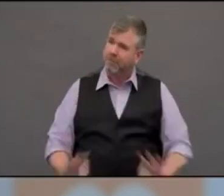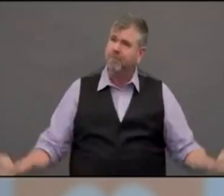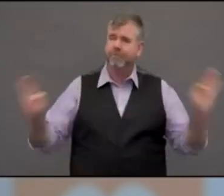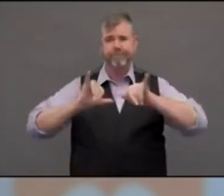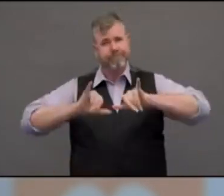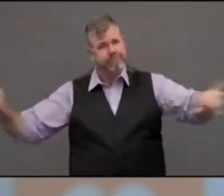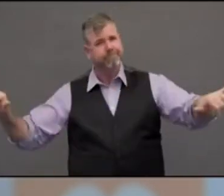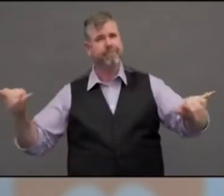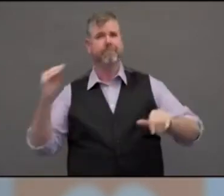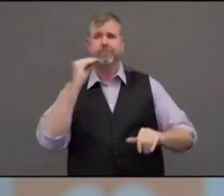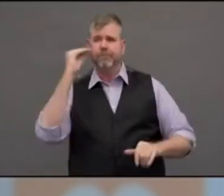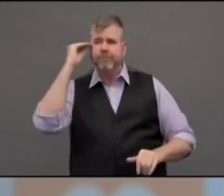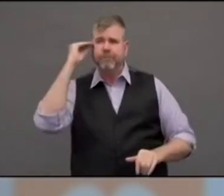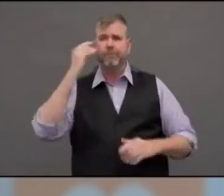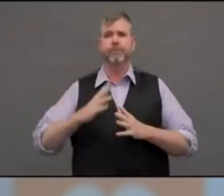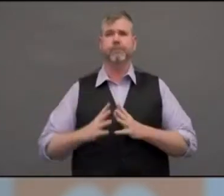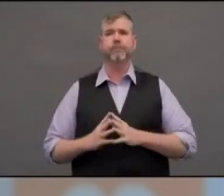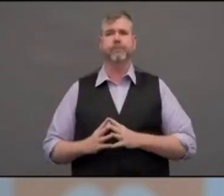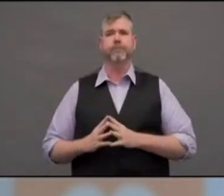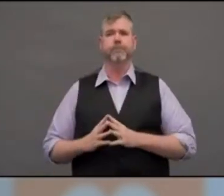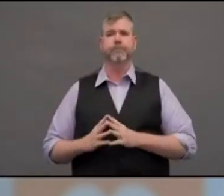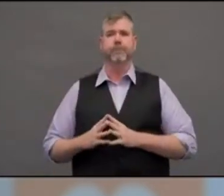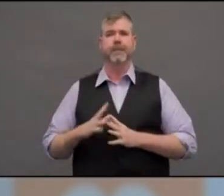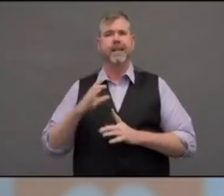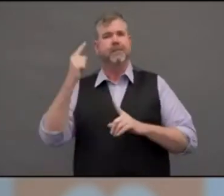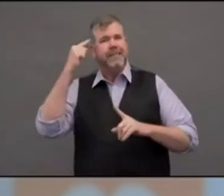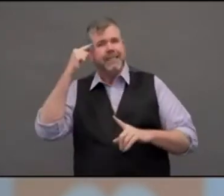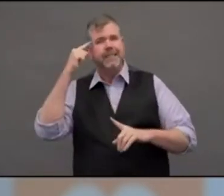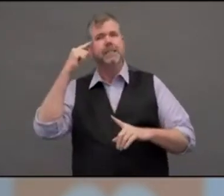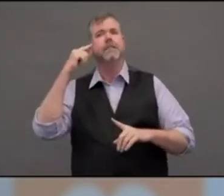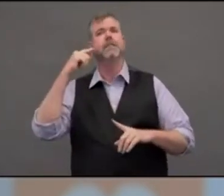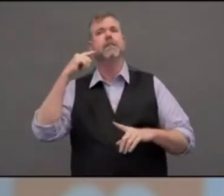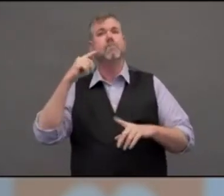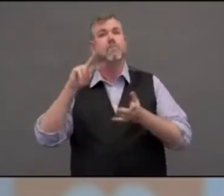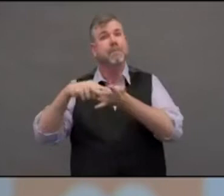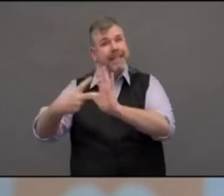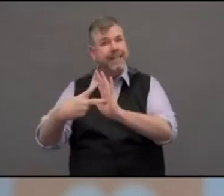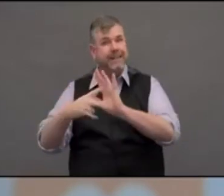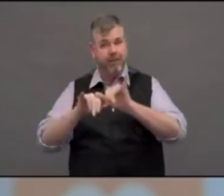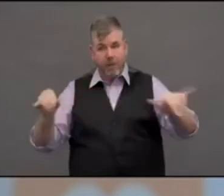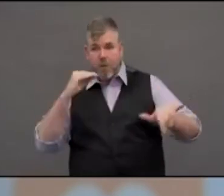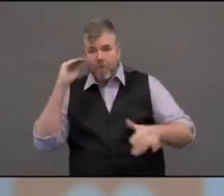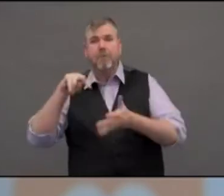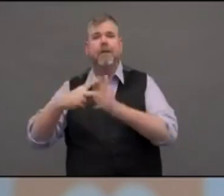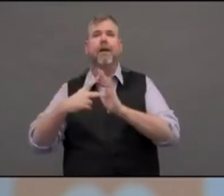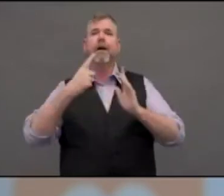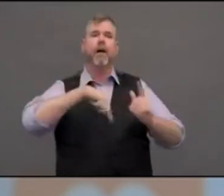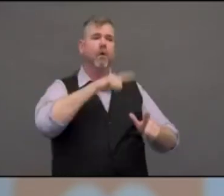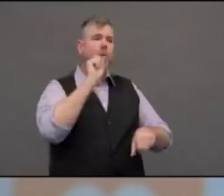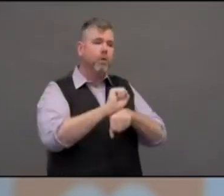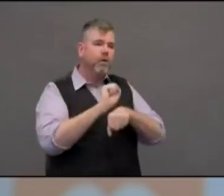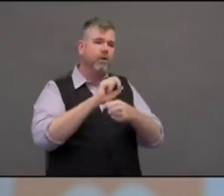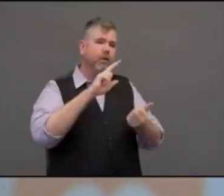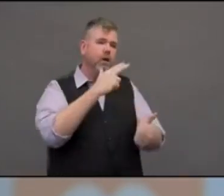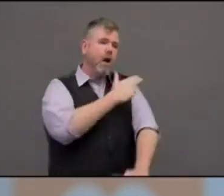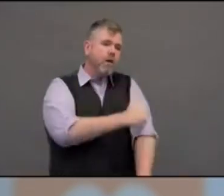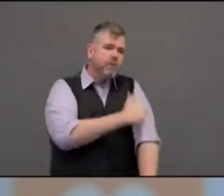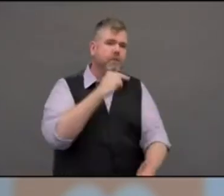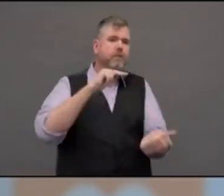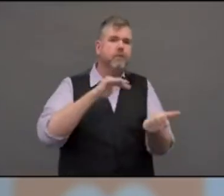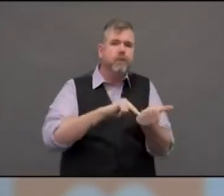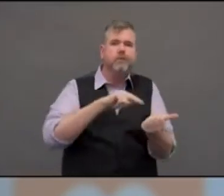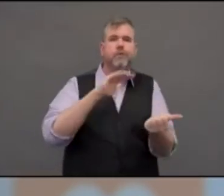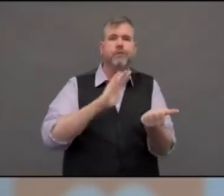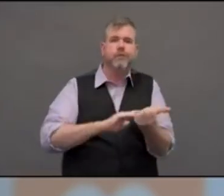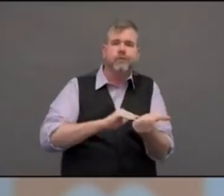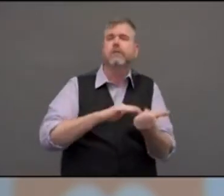us healthcare workers. Let us, allow us to take care of our sick patients, and you please stay home so